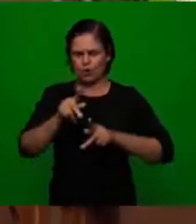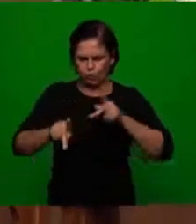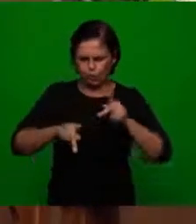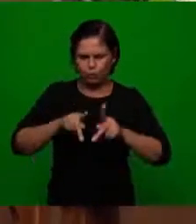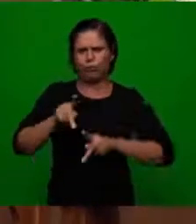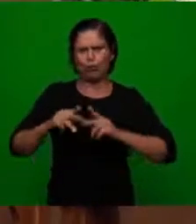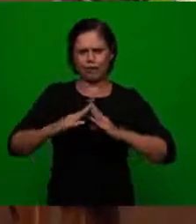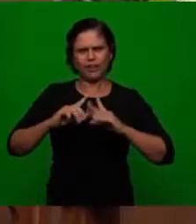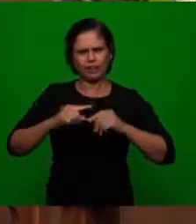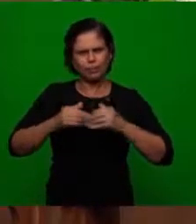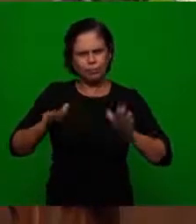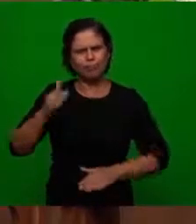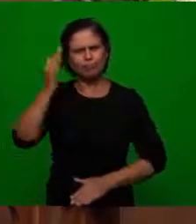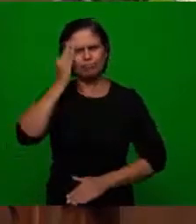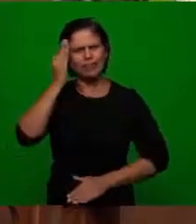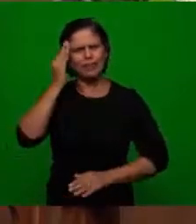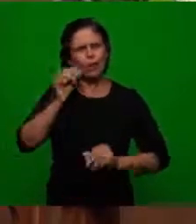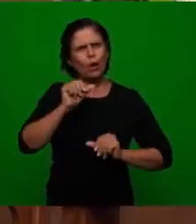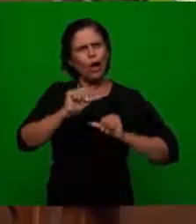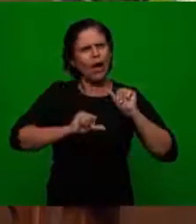reformation when the church understood